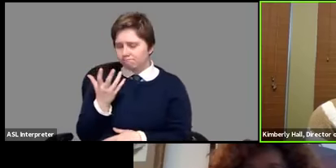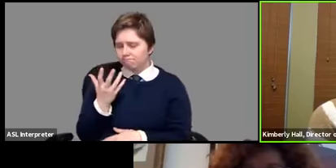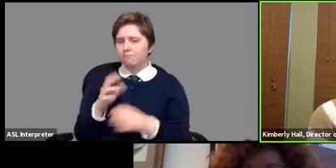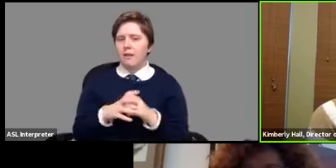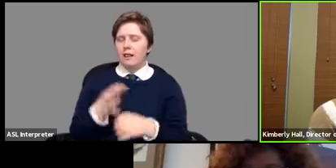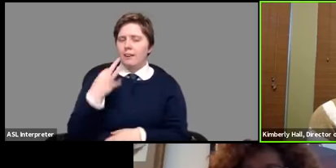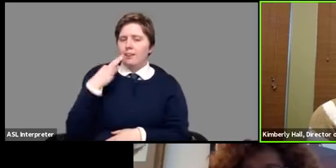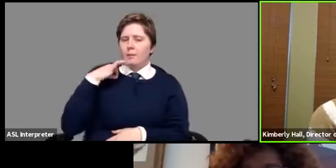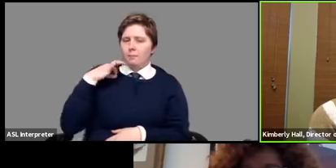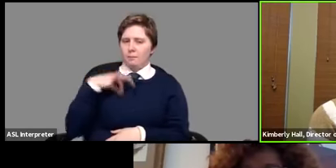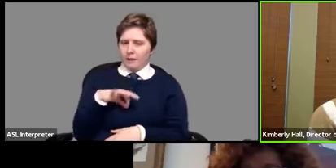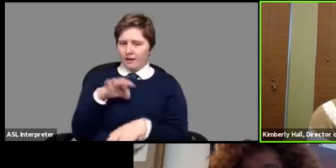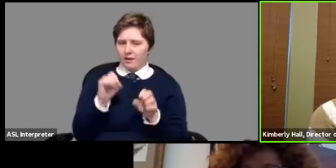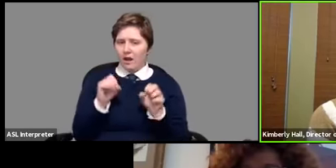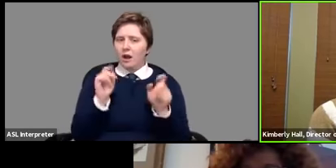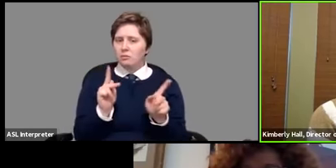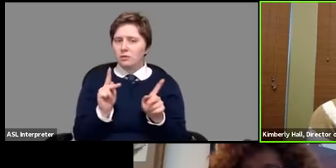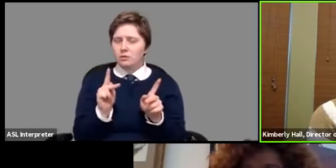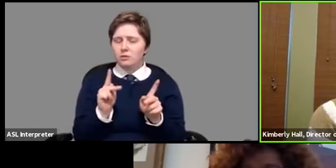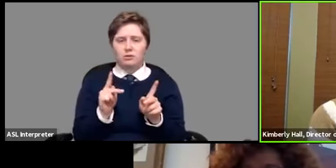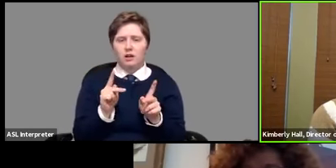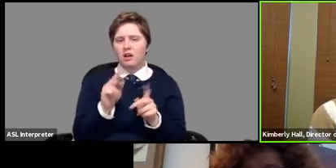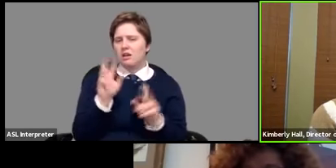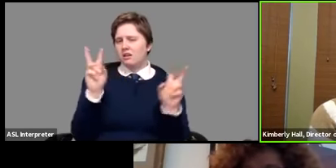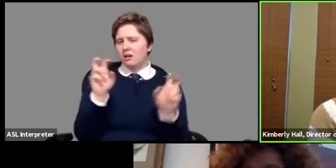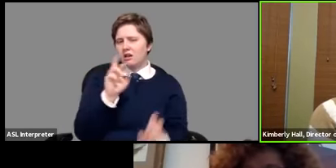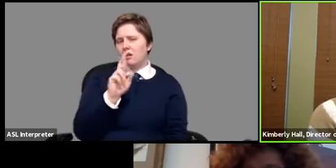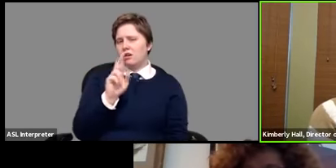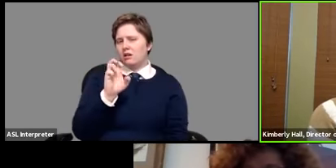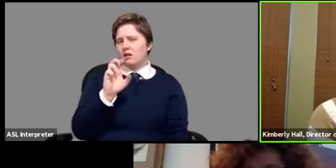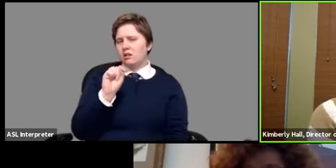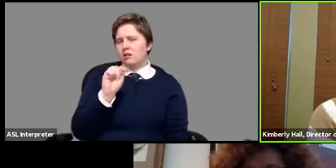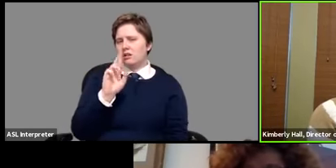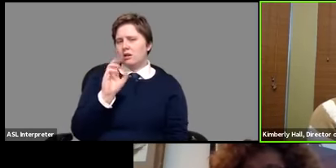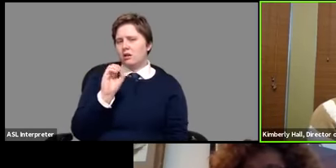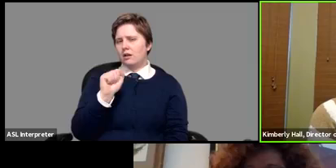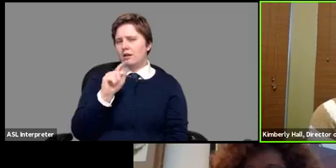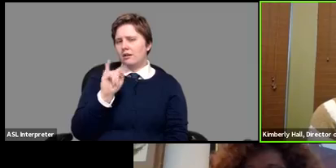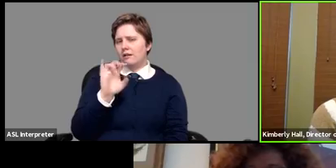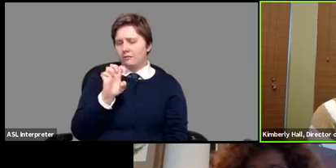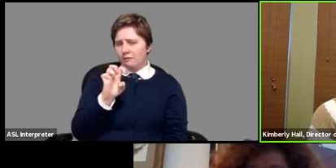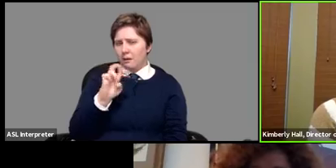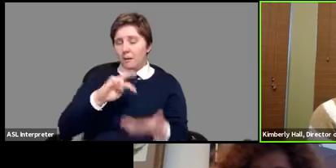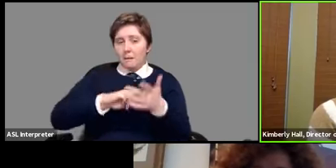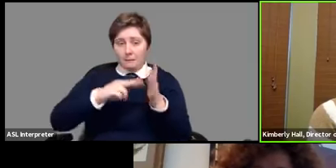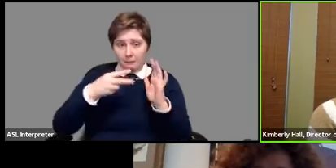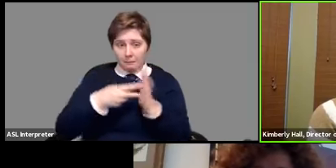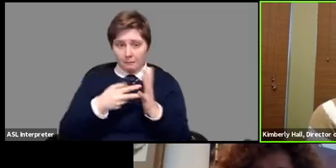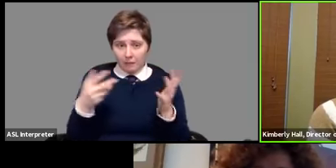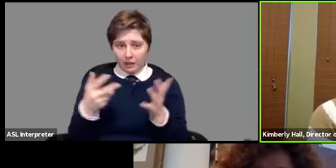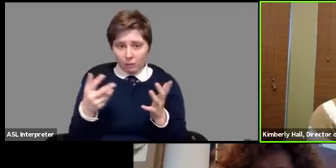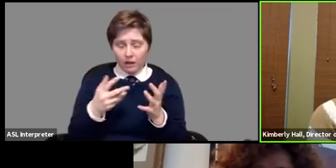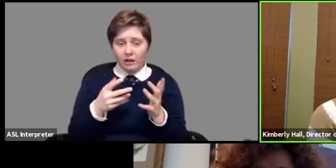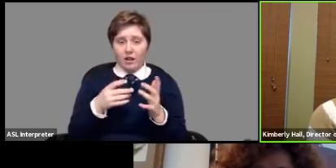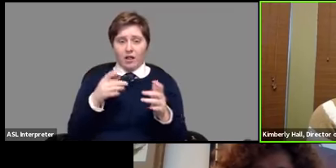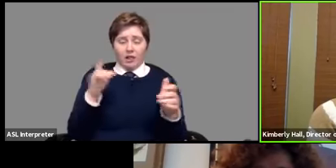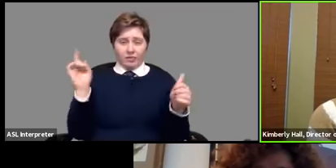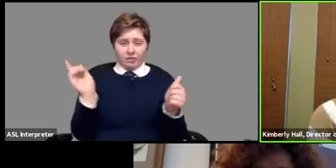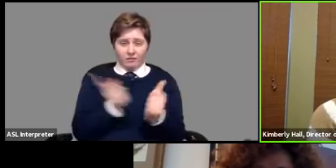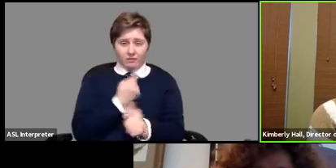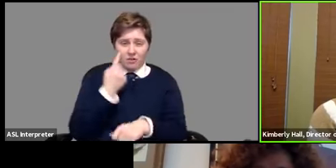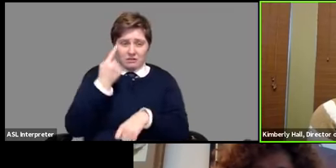benefit opportunity is retroactive to the date that an individual was first